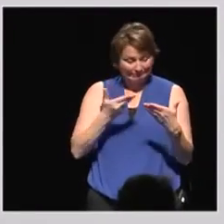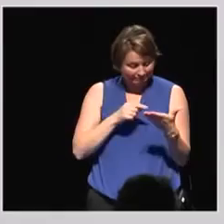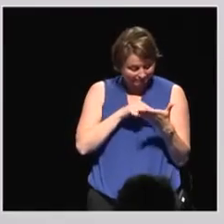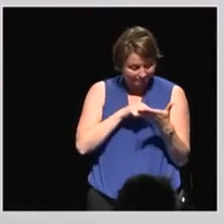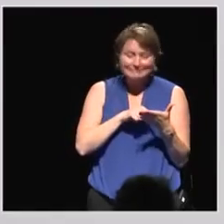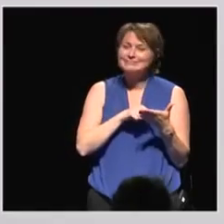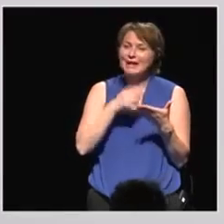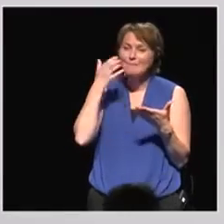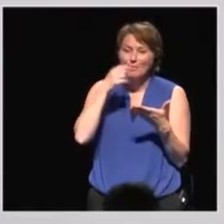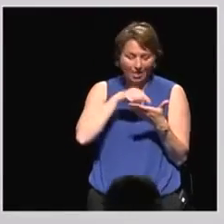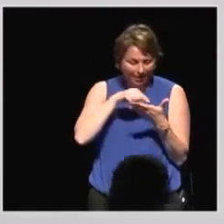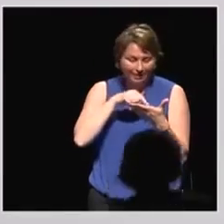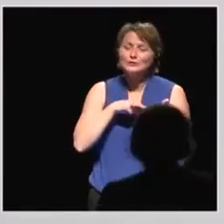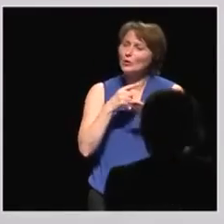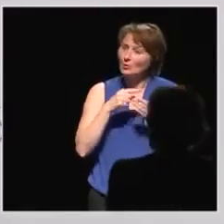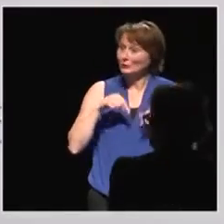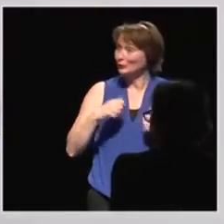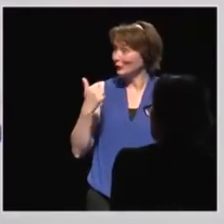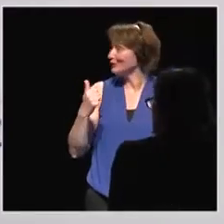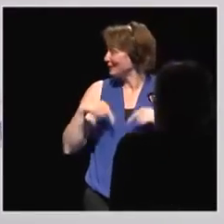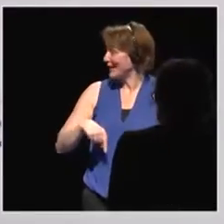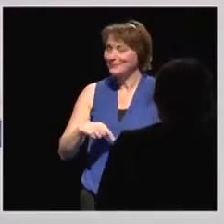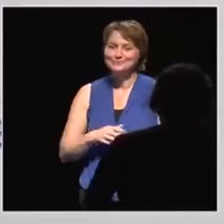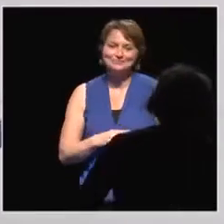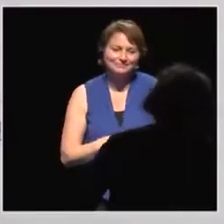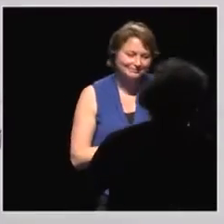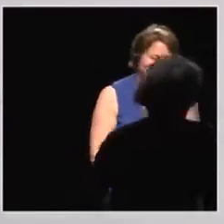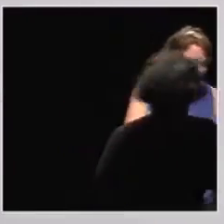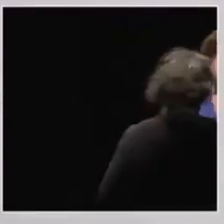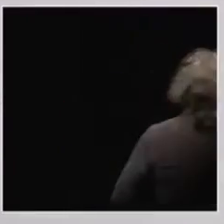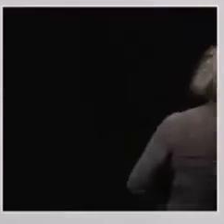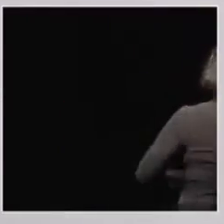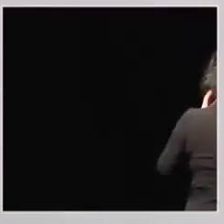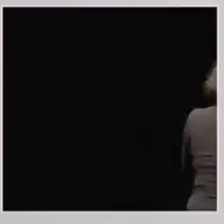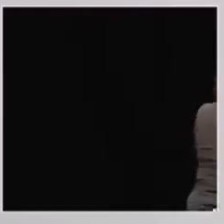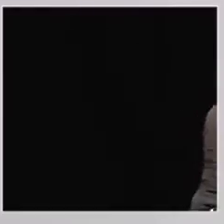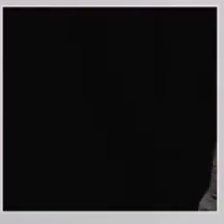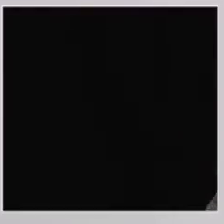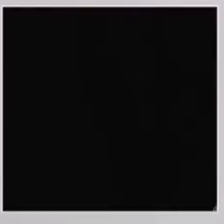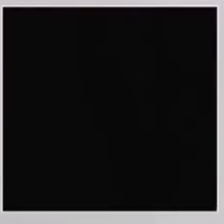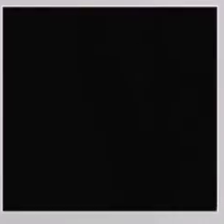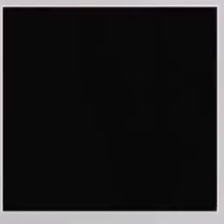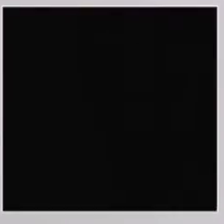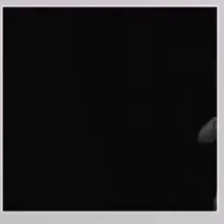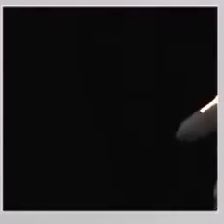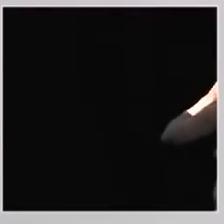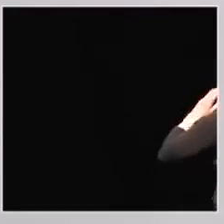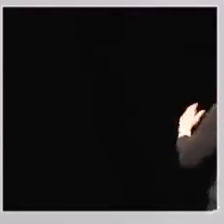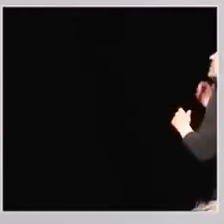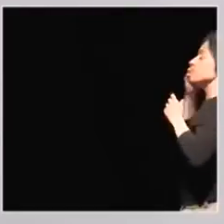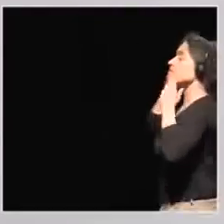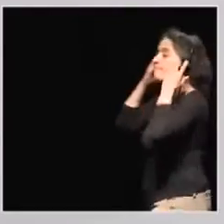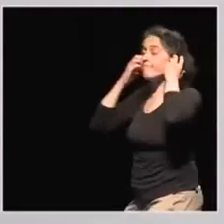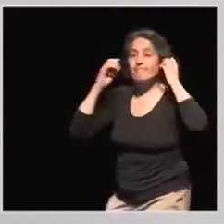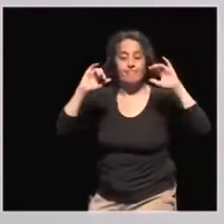maybe we can start using them now. Yes, it's because as I said previously, the question are already into the question of